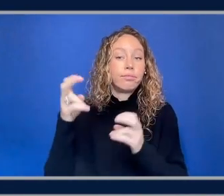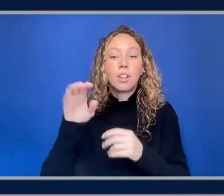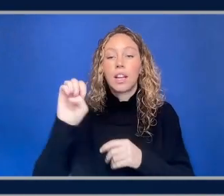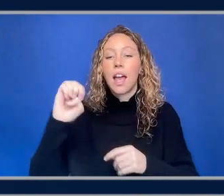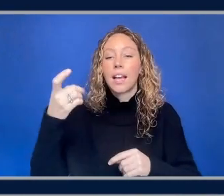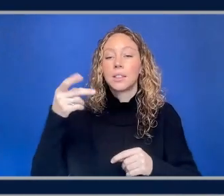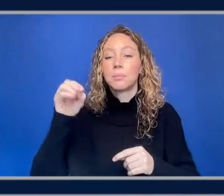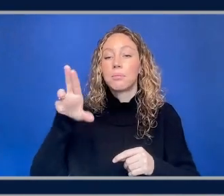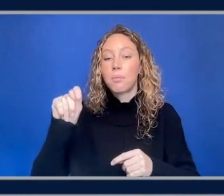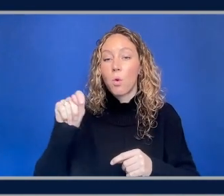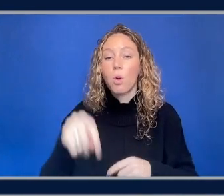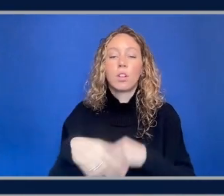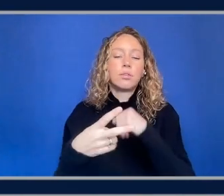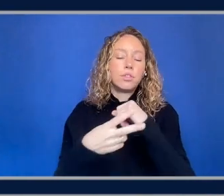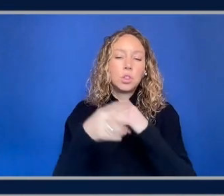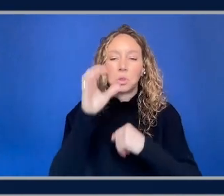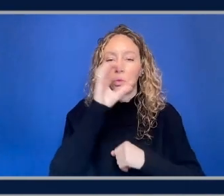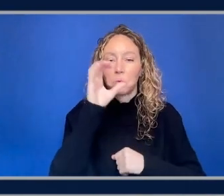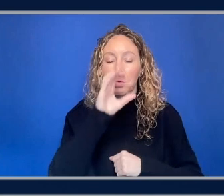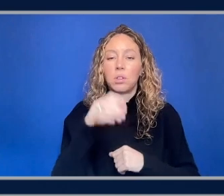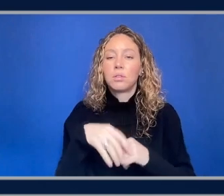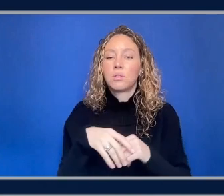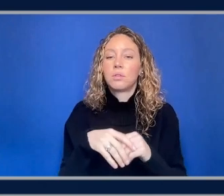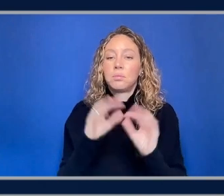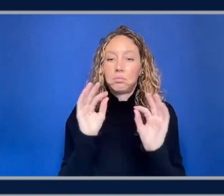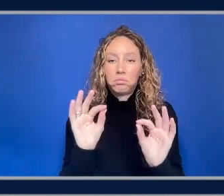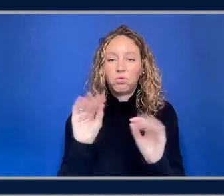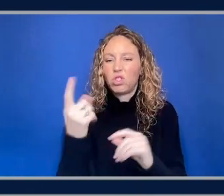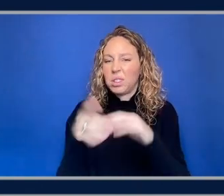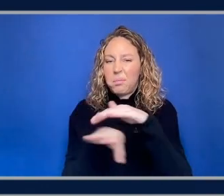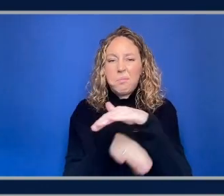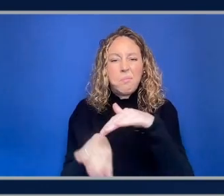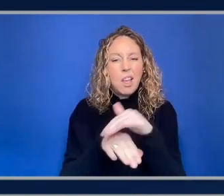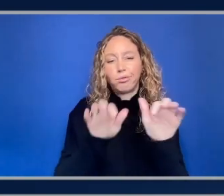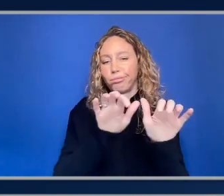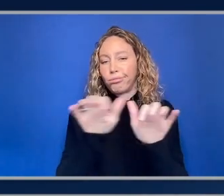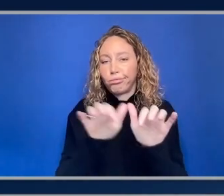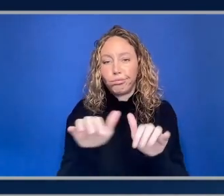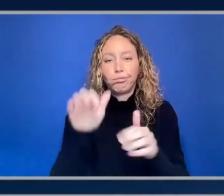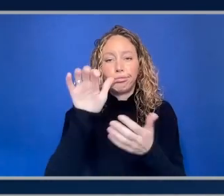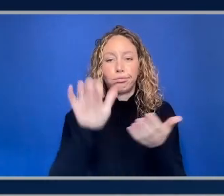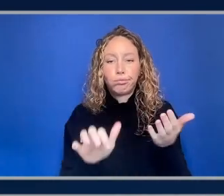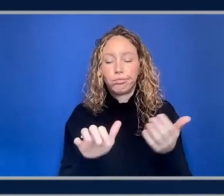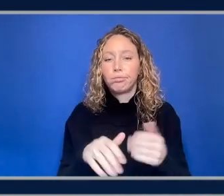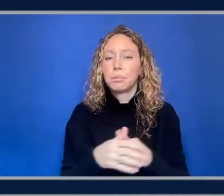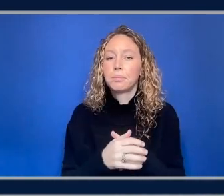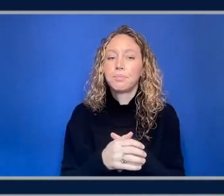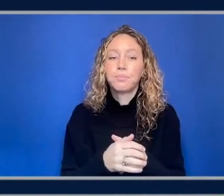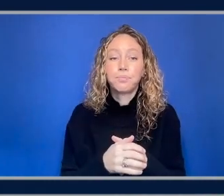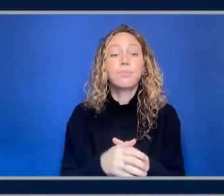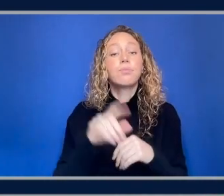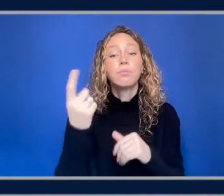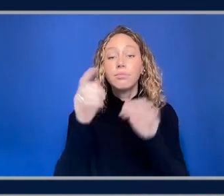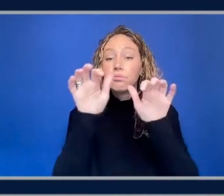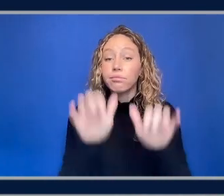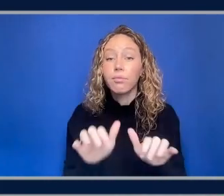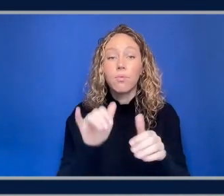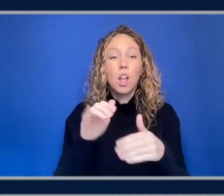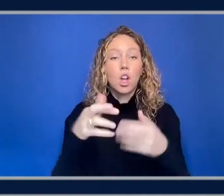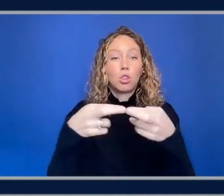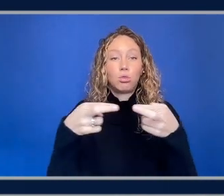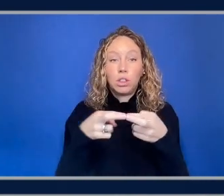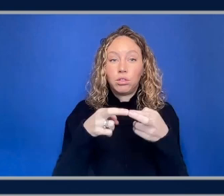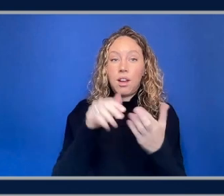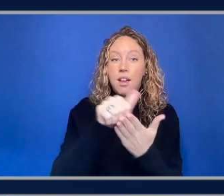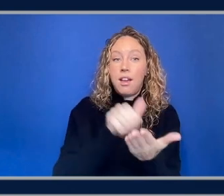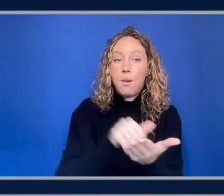browser now you're just doing some basic configuration of the component itself right exactly I'm doing some basic configuration so we just need to pass in the region account id and then